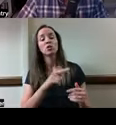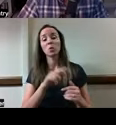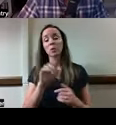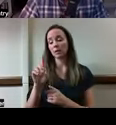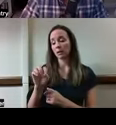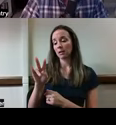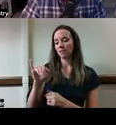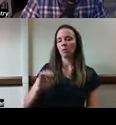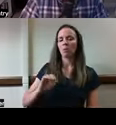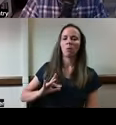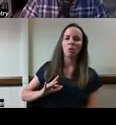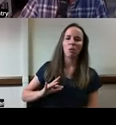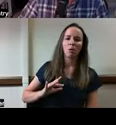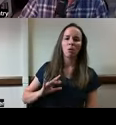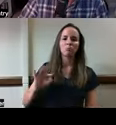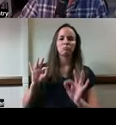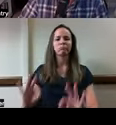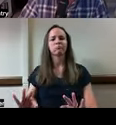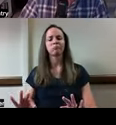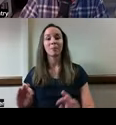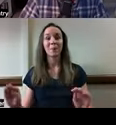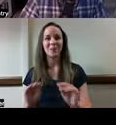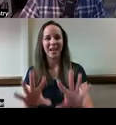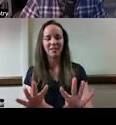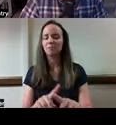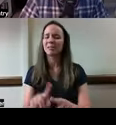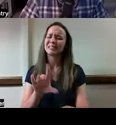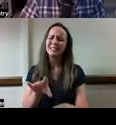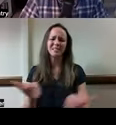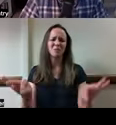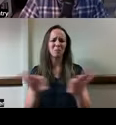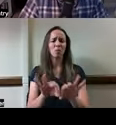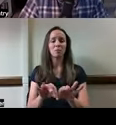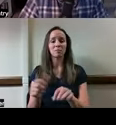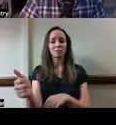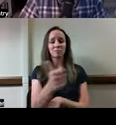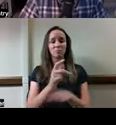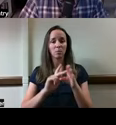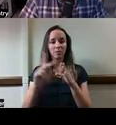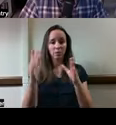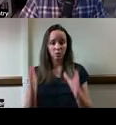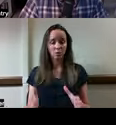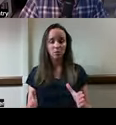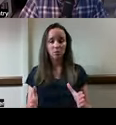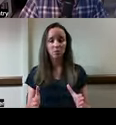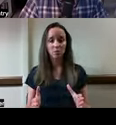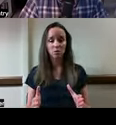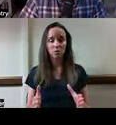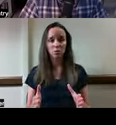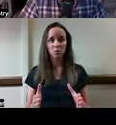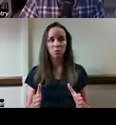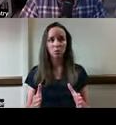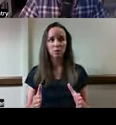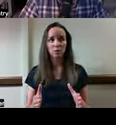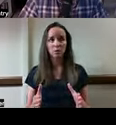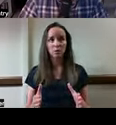wonderful and magical. But it's very important for us as professionals to be keeping these